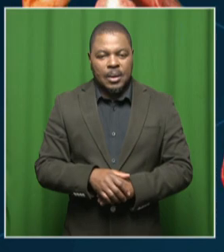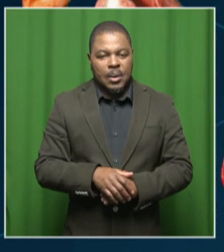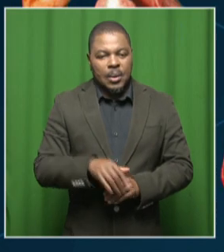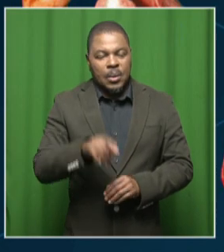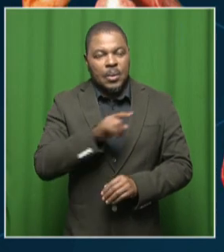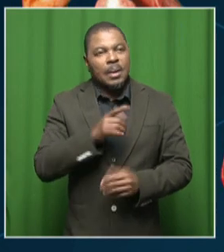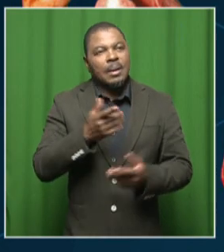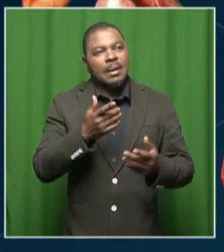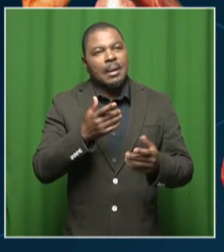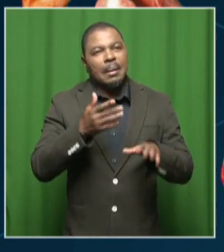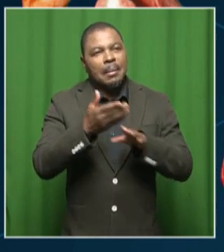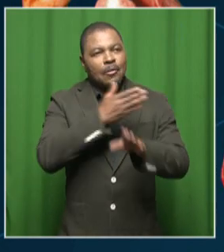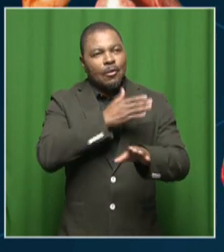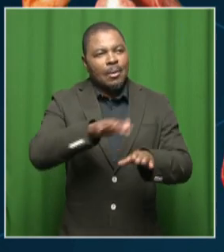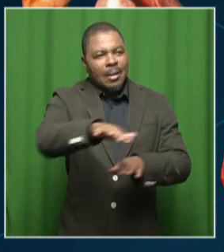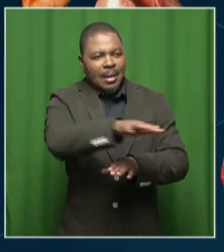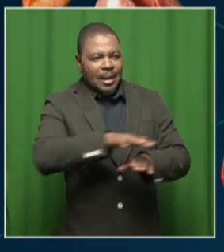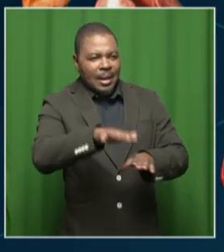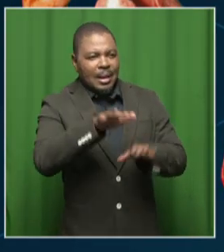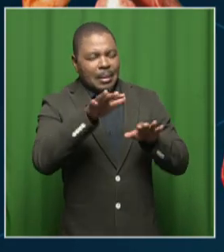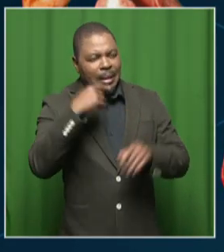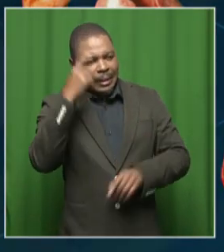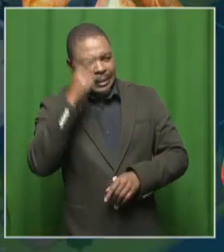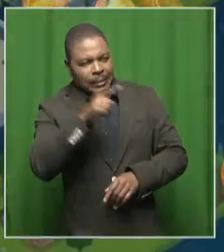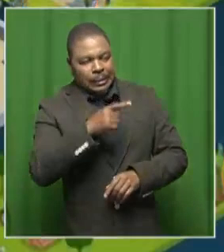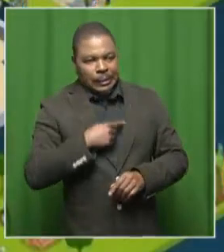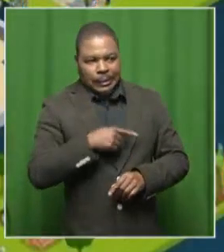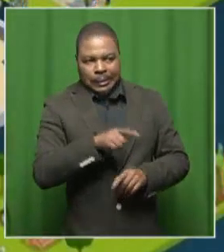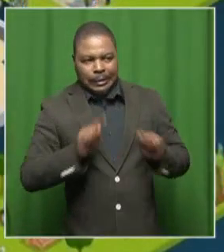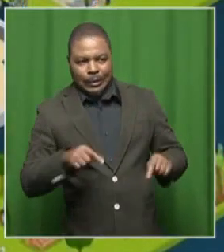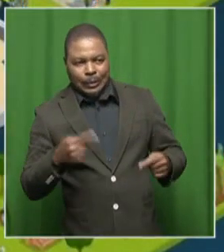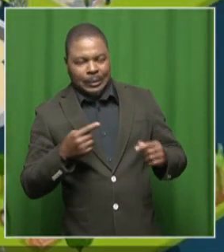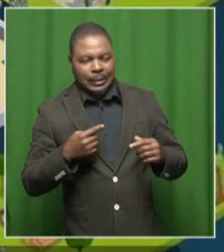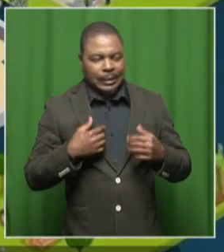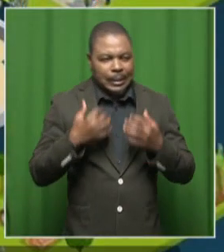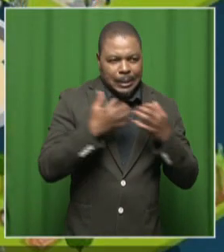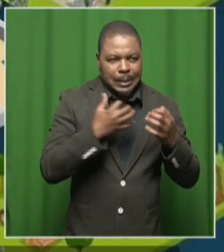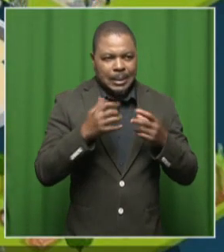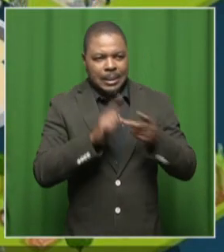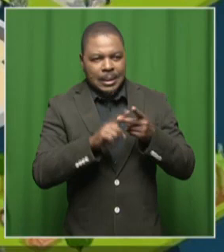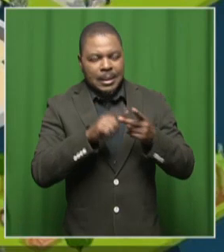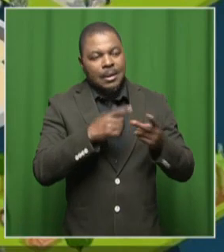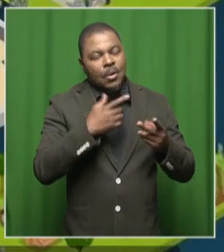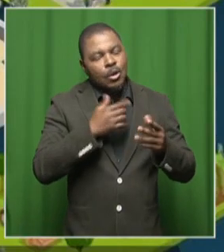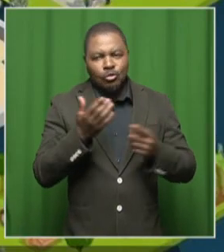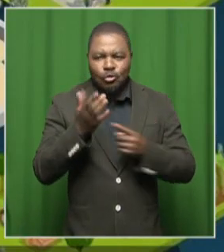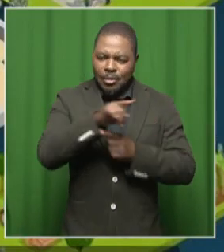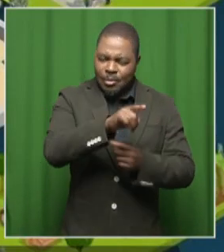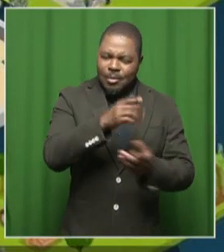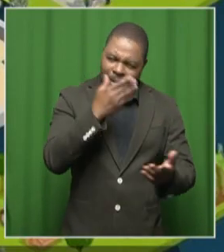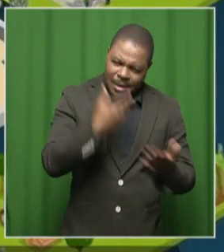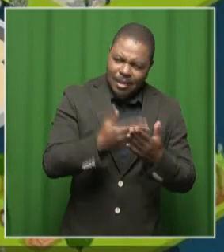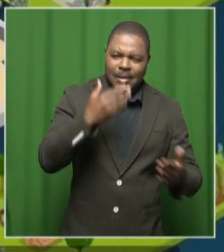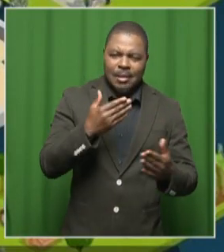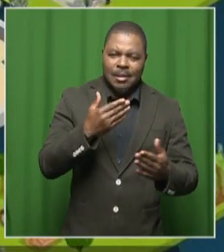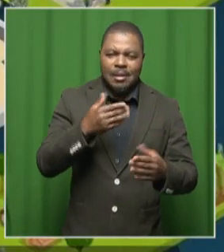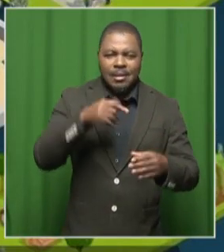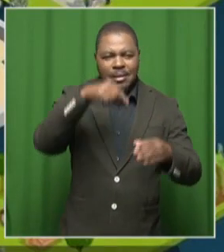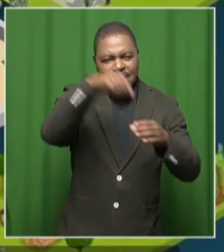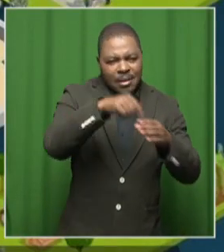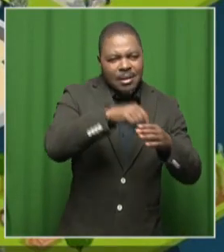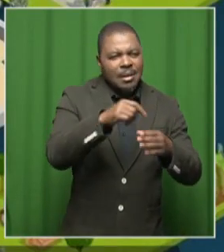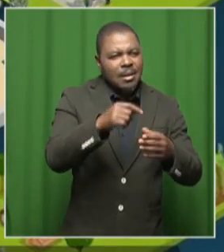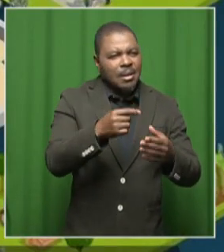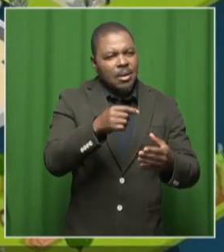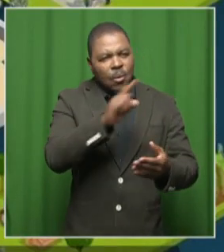quite sort of nervous or cautious or ignorant of, we're trying to actually sort of open a few windows, show people inside what's going